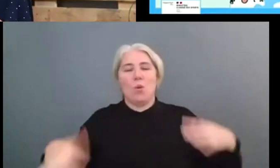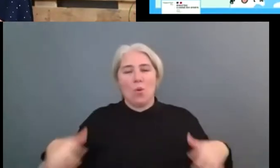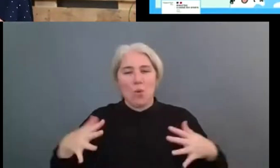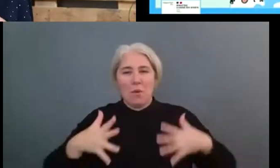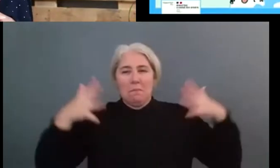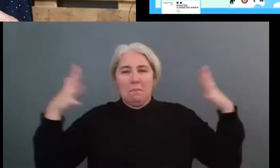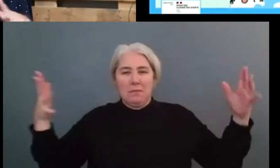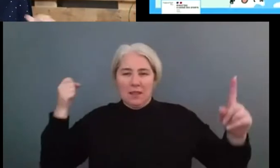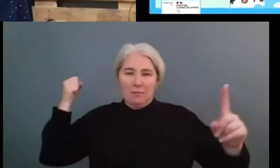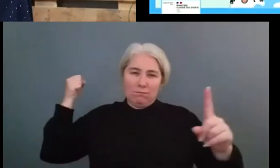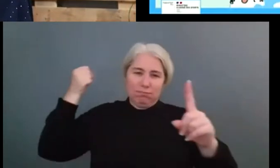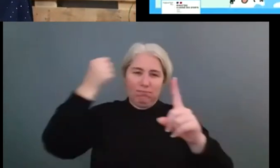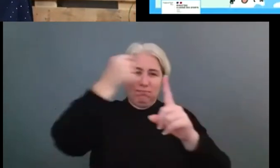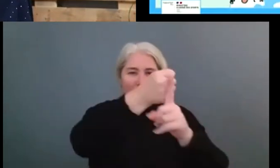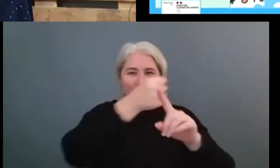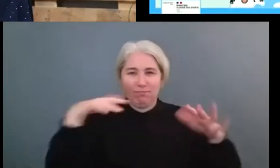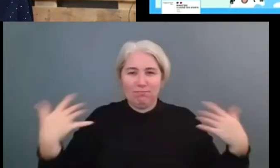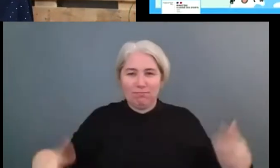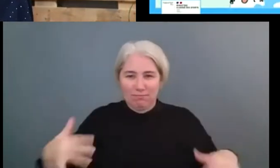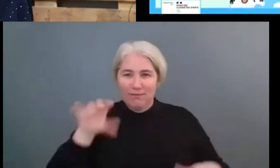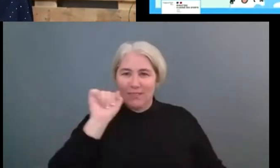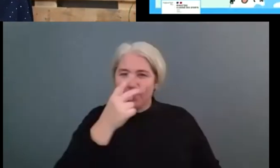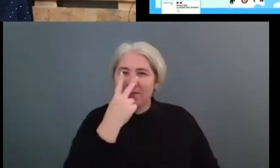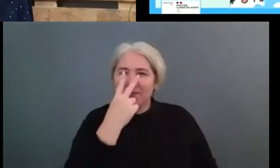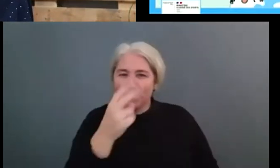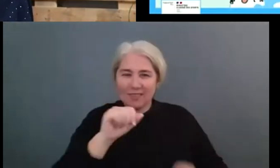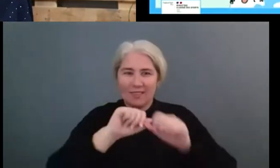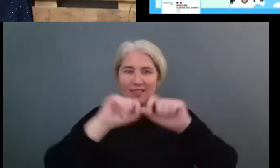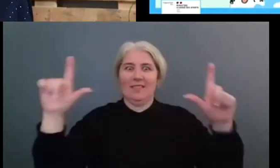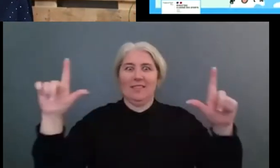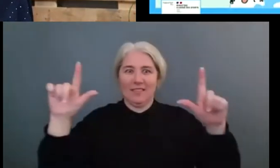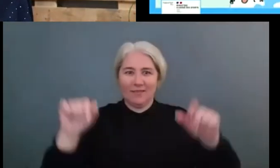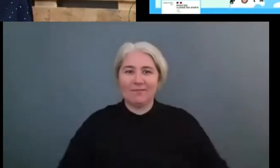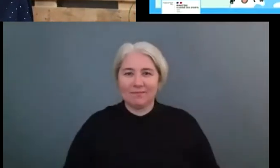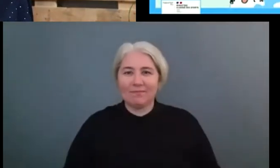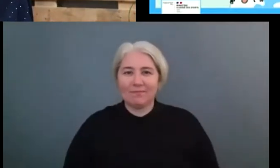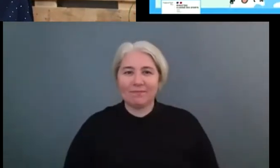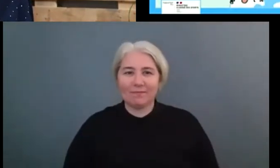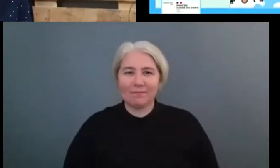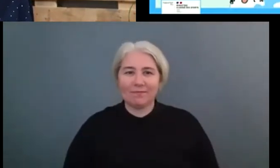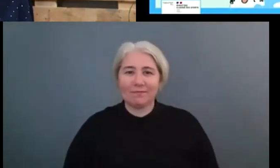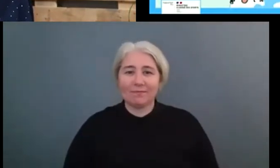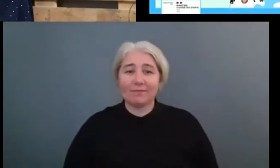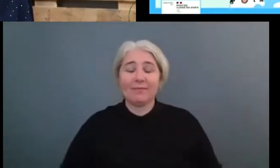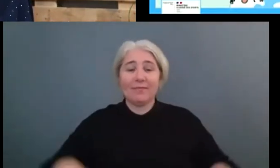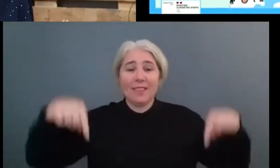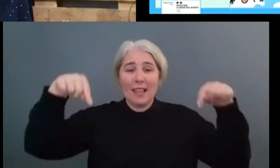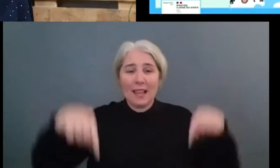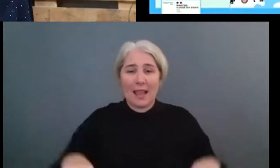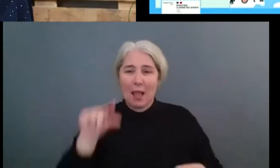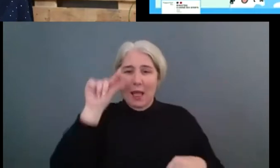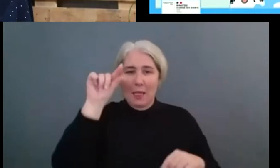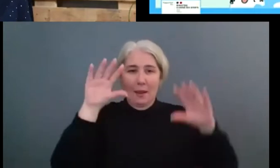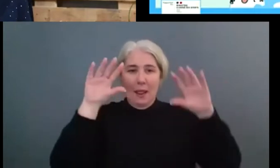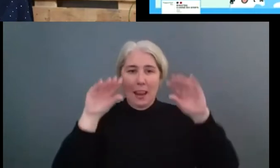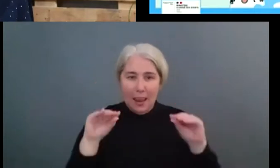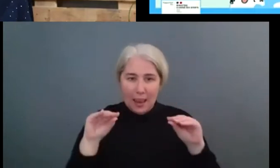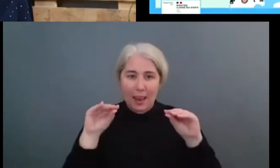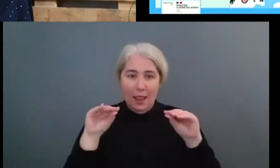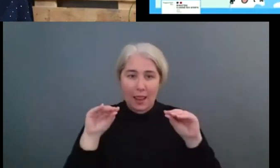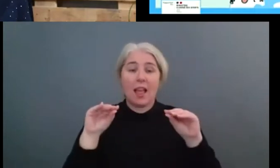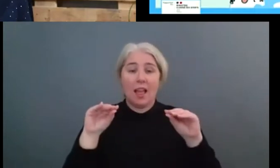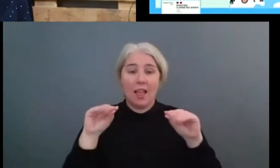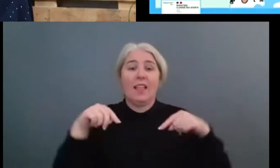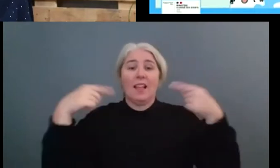gonna come back in a few seconds with the first round table of this morning and we will talk about the commitments of the